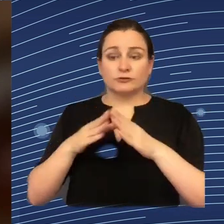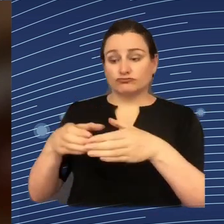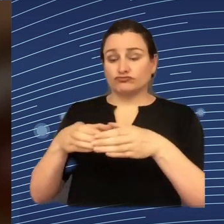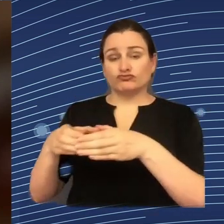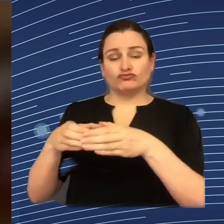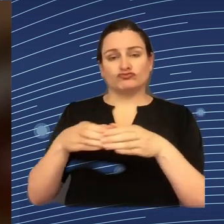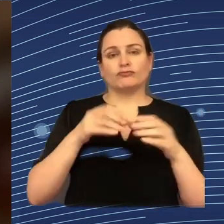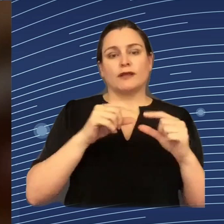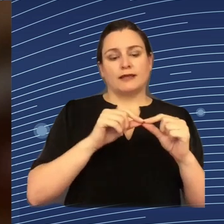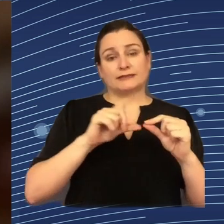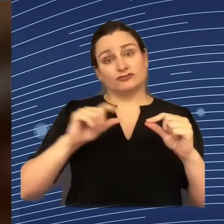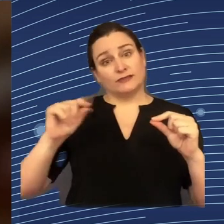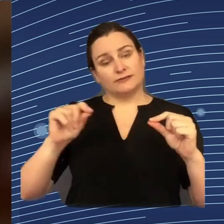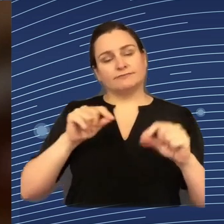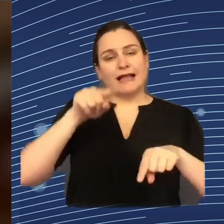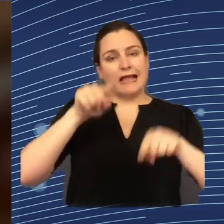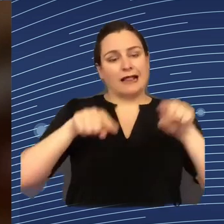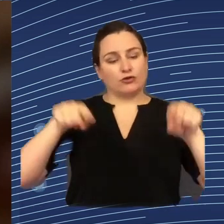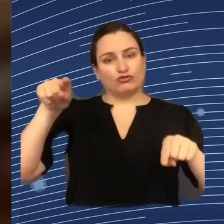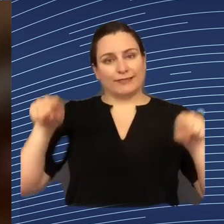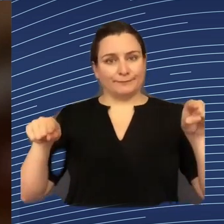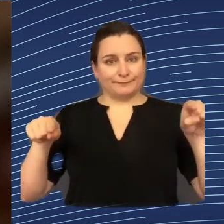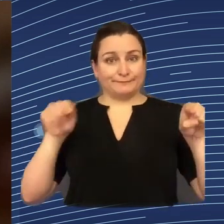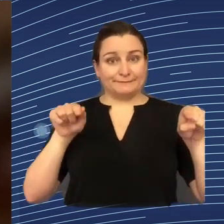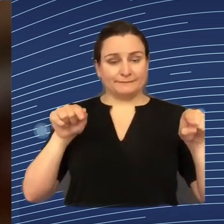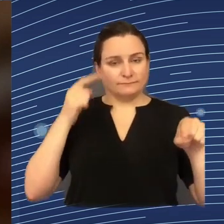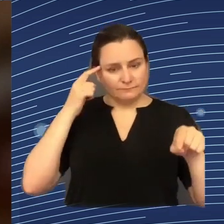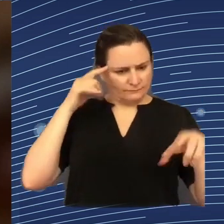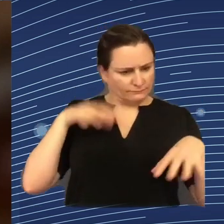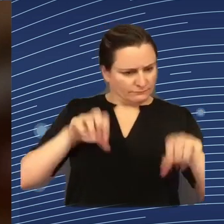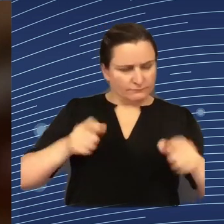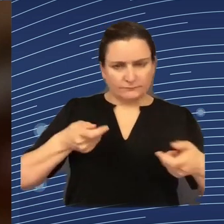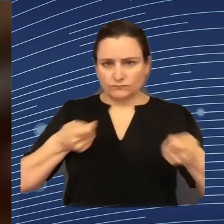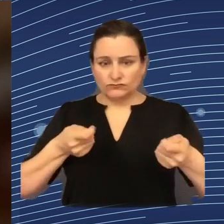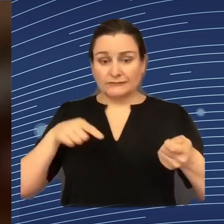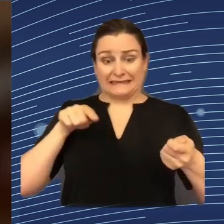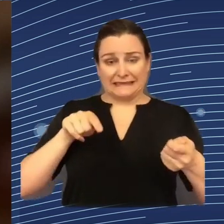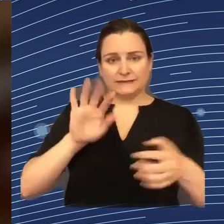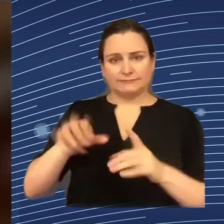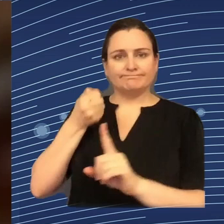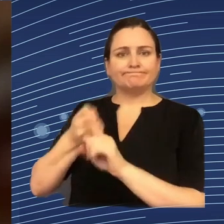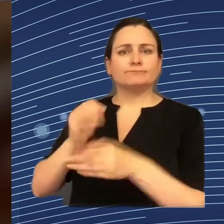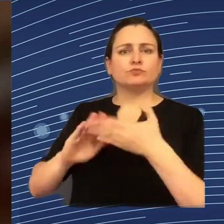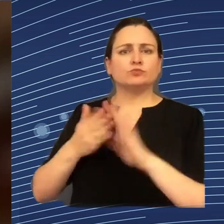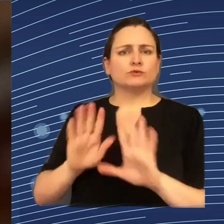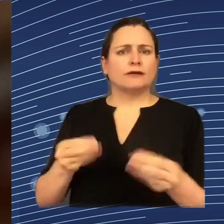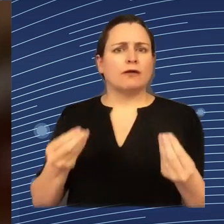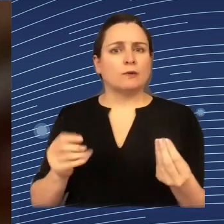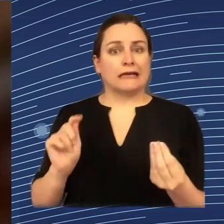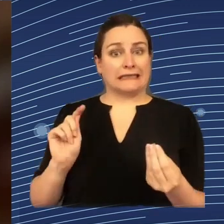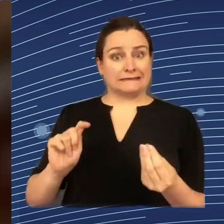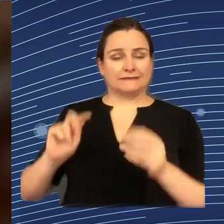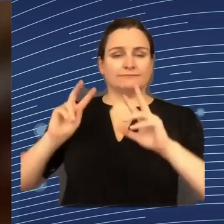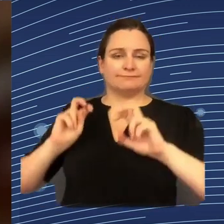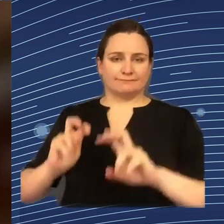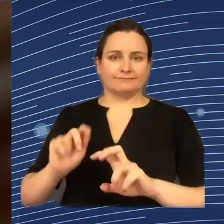in Berlin working on algorithmic decision making and societal impacts they have. And we conducted a study for the